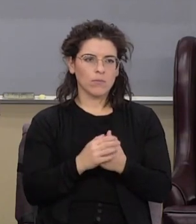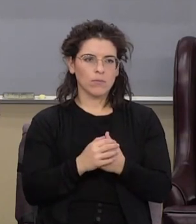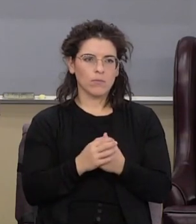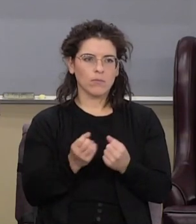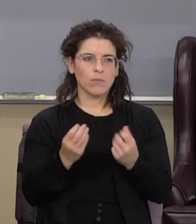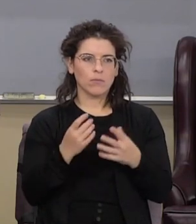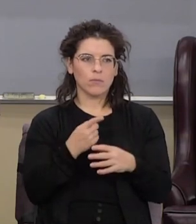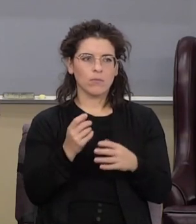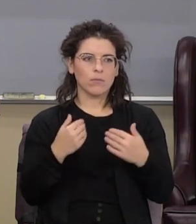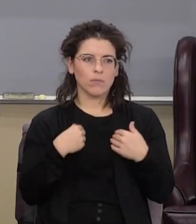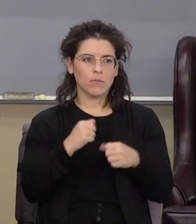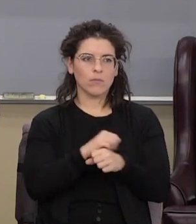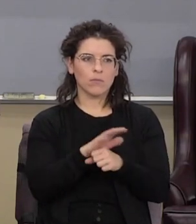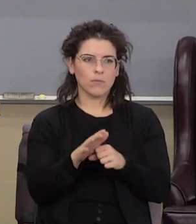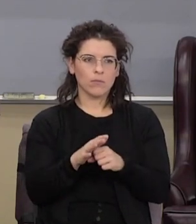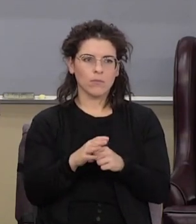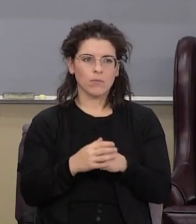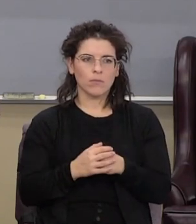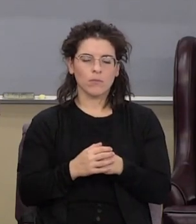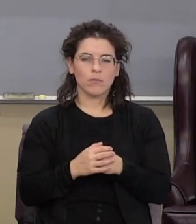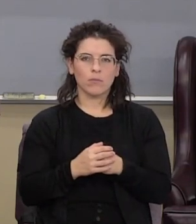folks have had COVID and